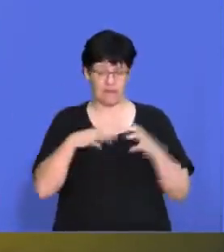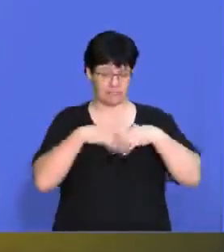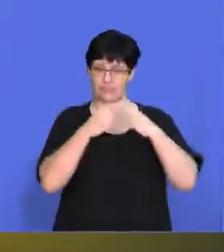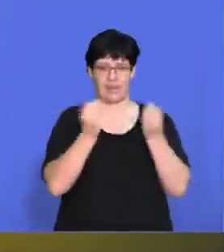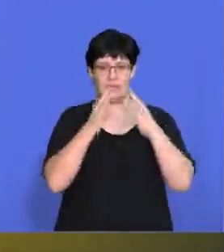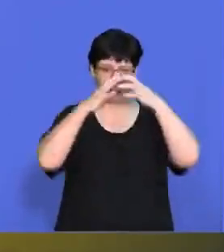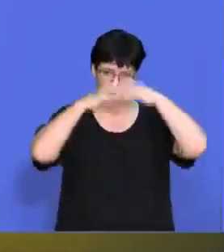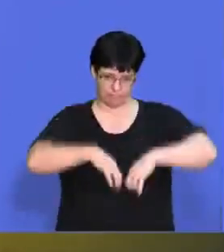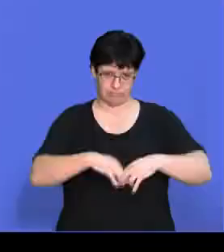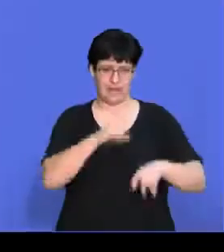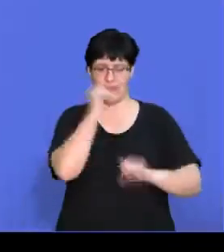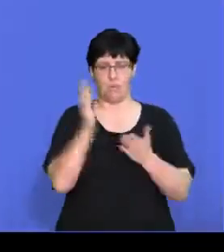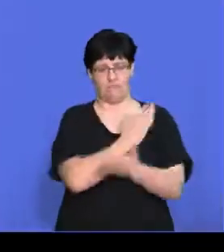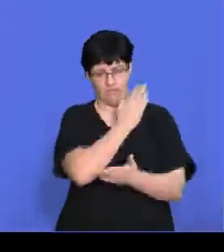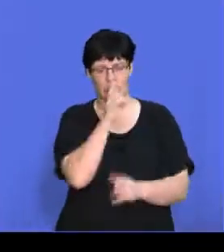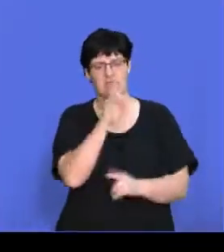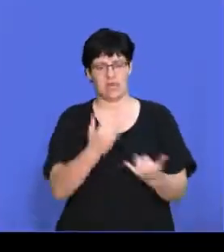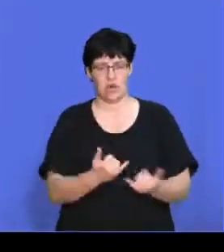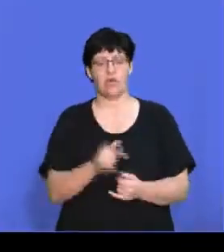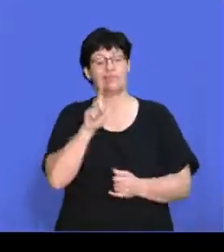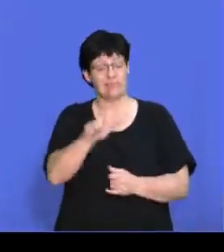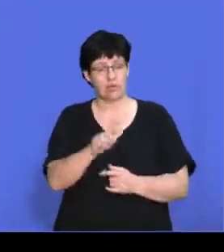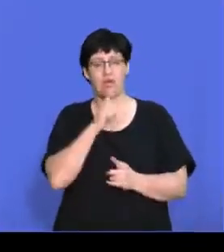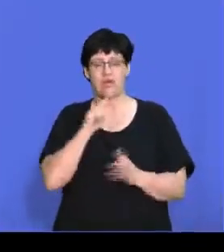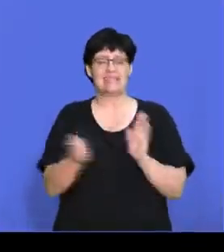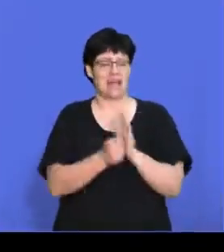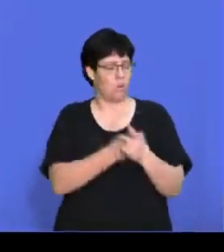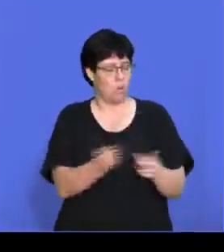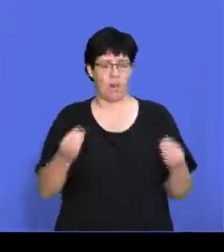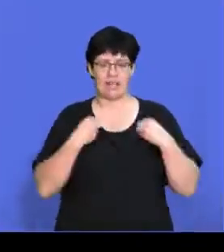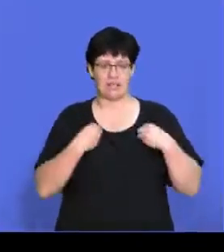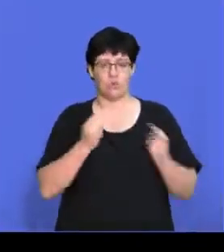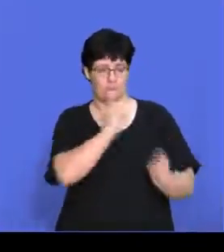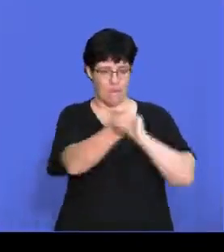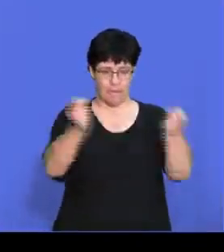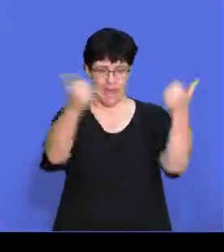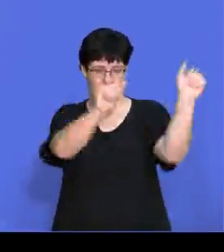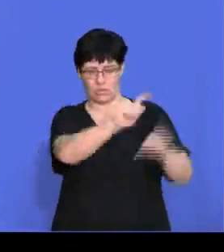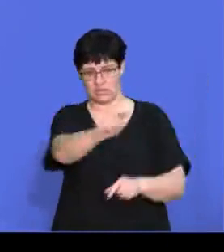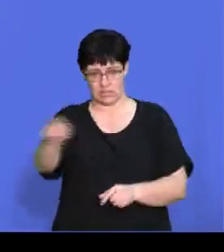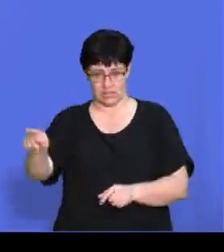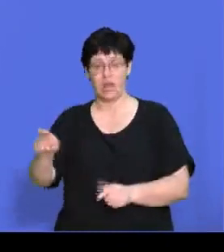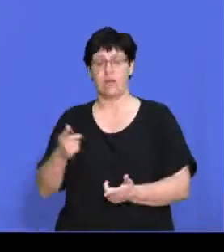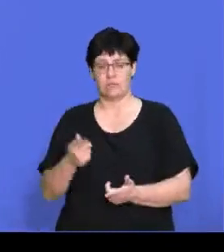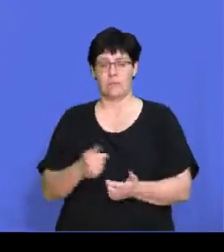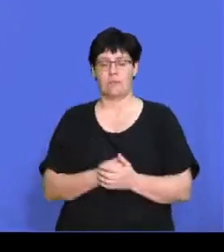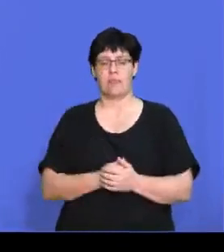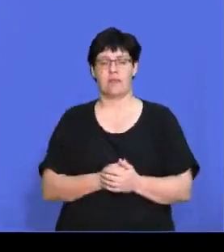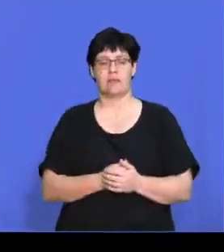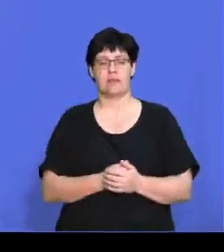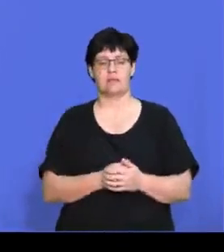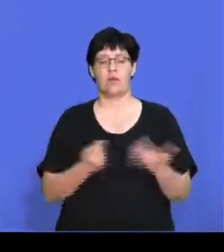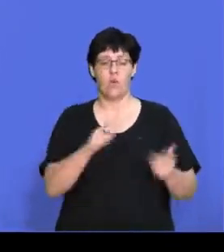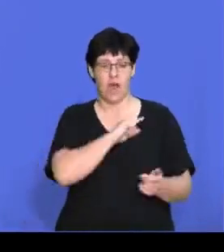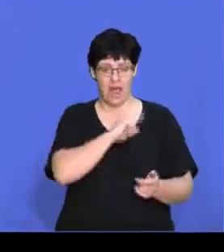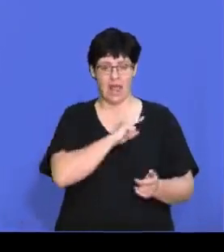right. And you'll see why now. So liquidating is selling all assets to pay creditors, people that we owe money to, due